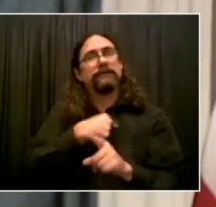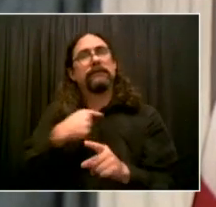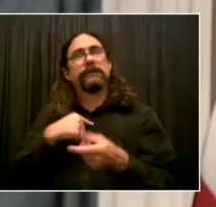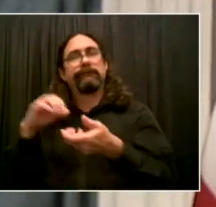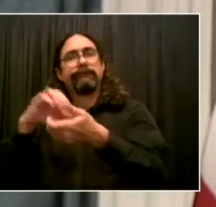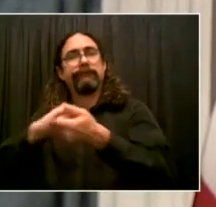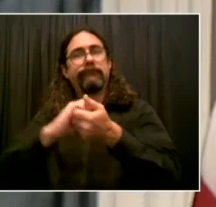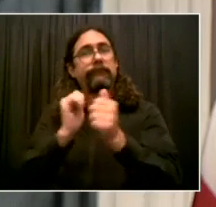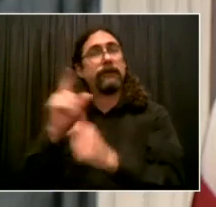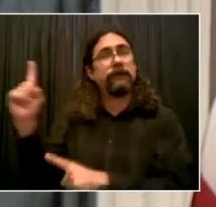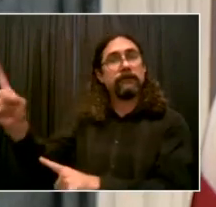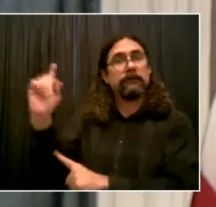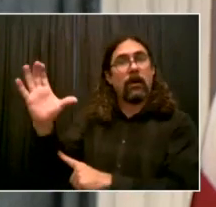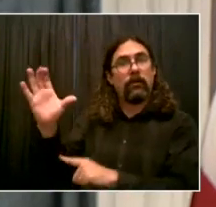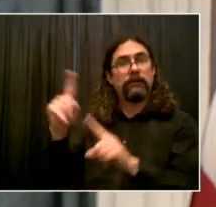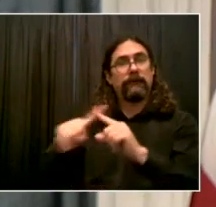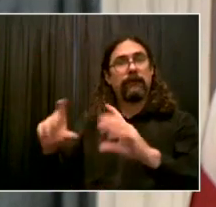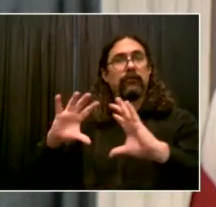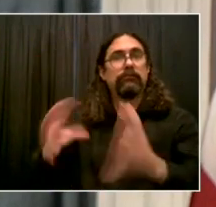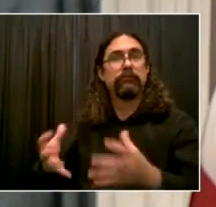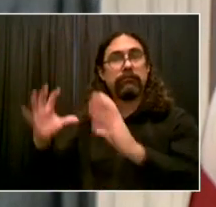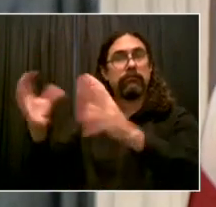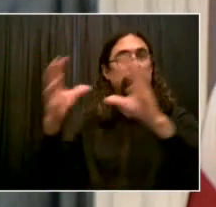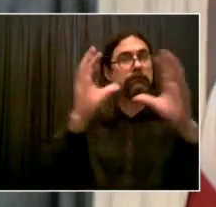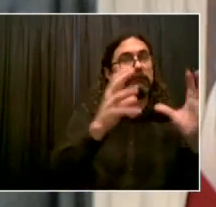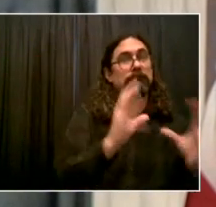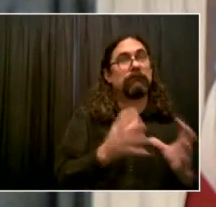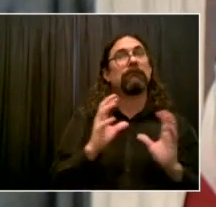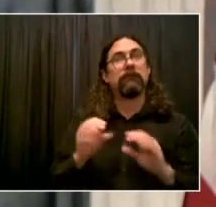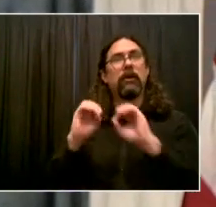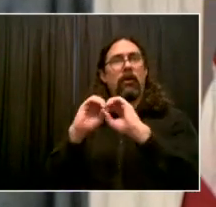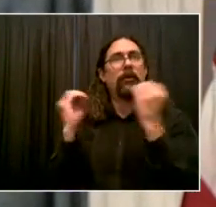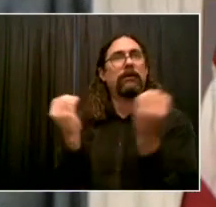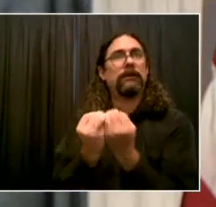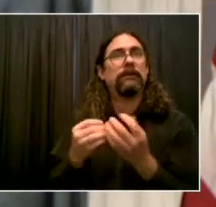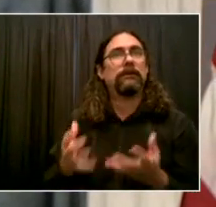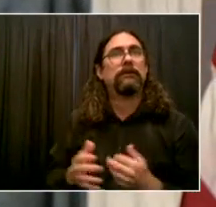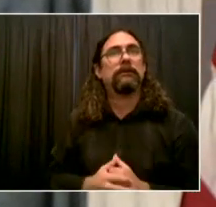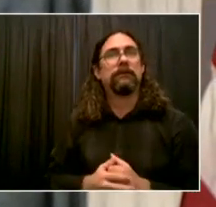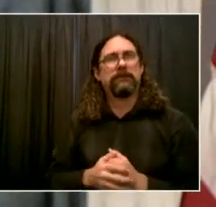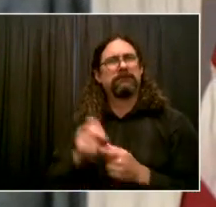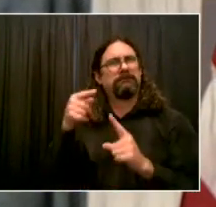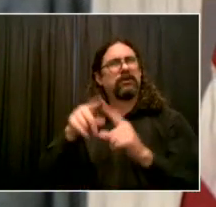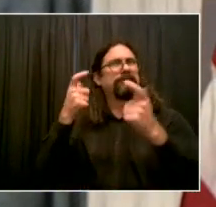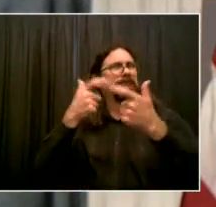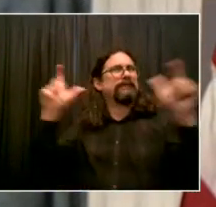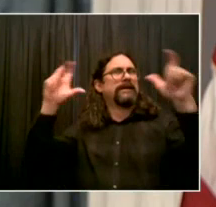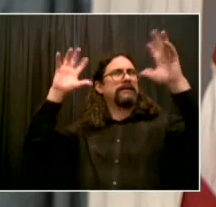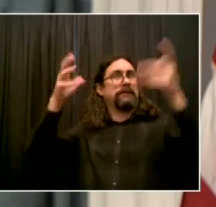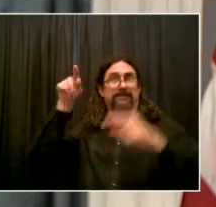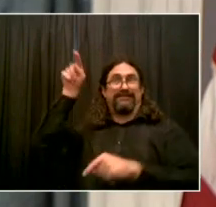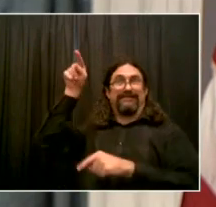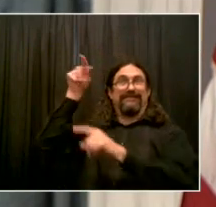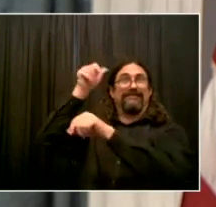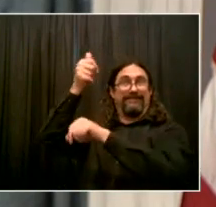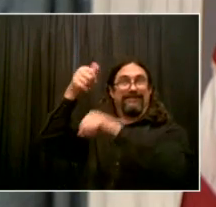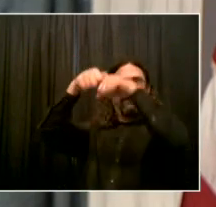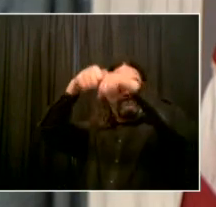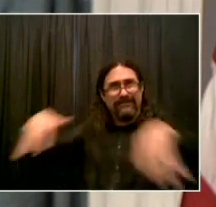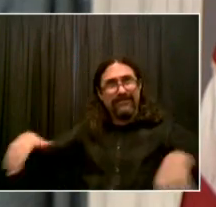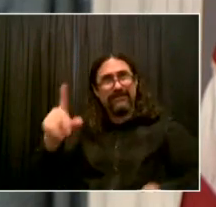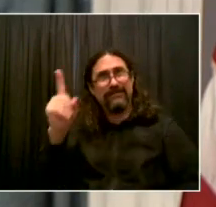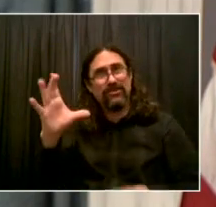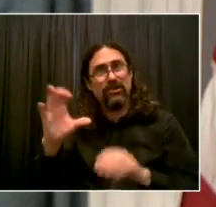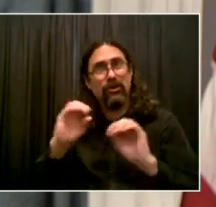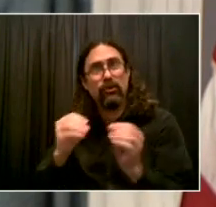as the connective tissue for the Corps within neighborhoods. Additional work will happen at multiple levels, which can be summarized